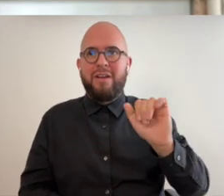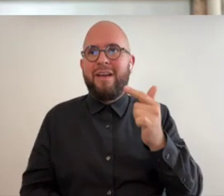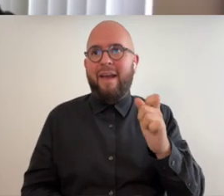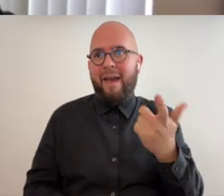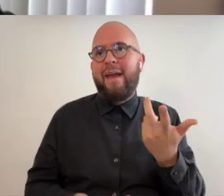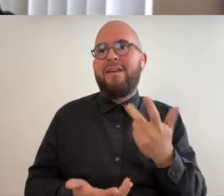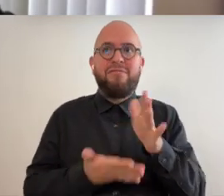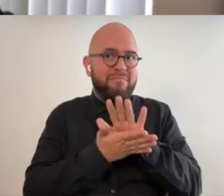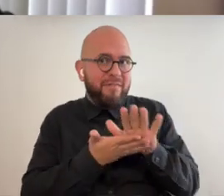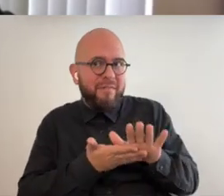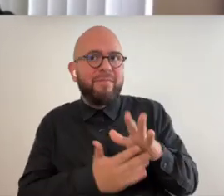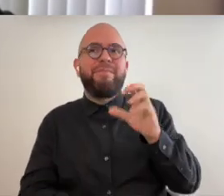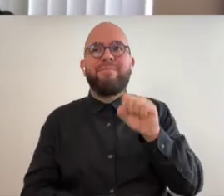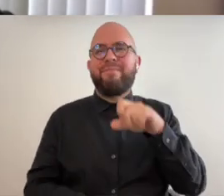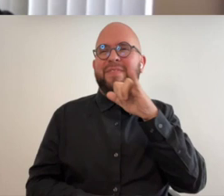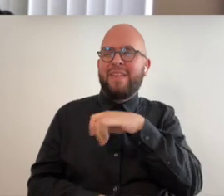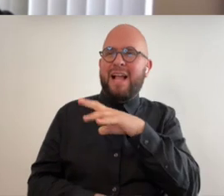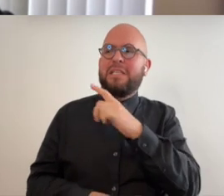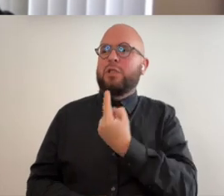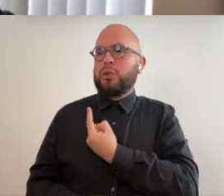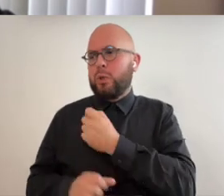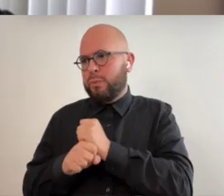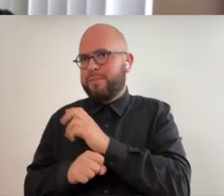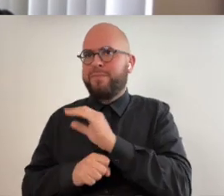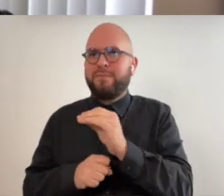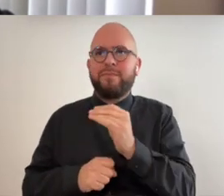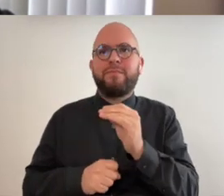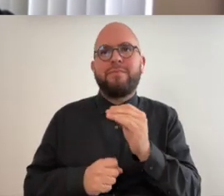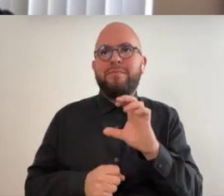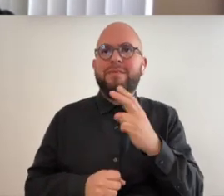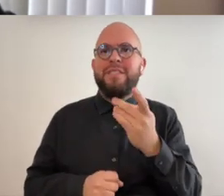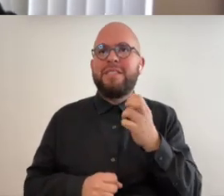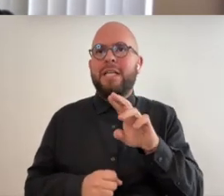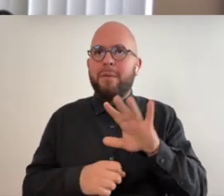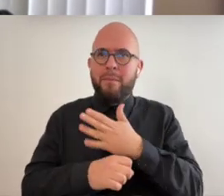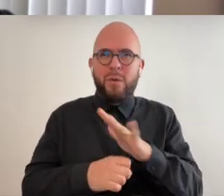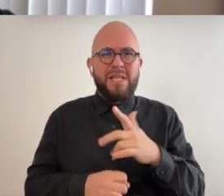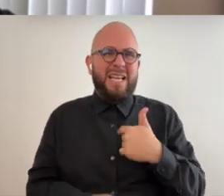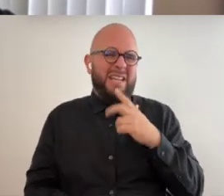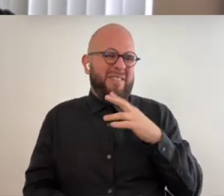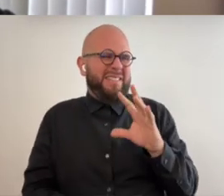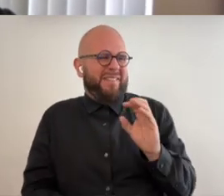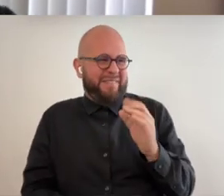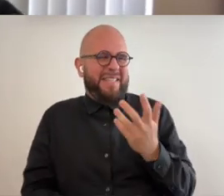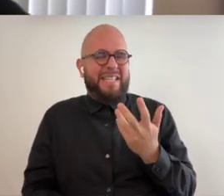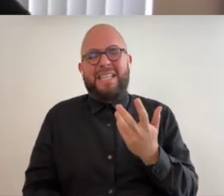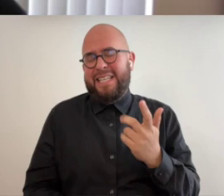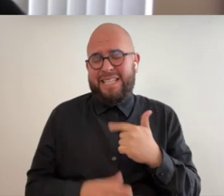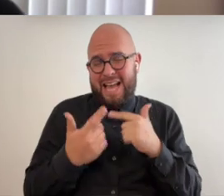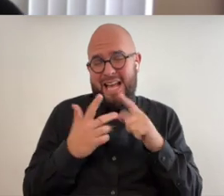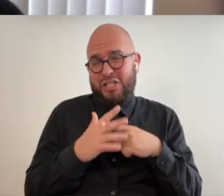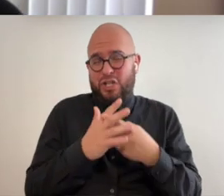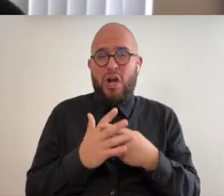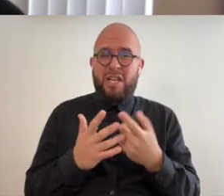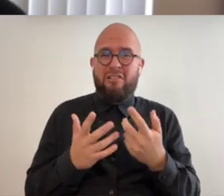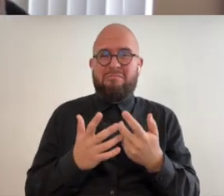music and i i sort of at at the tender age of 50 i started composing and um it's sort of